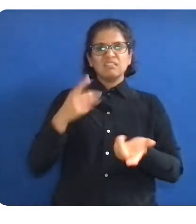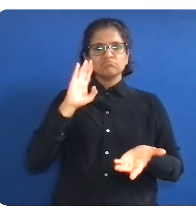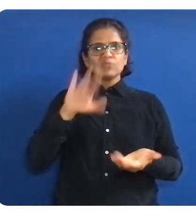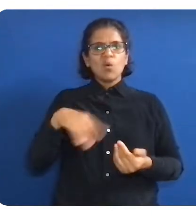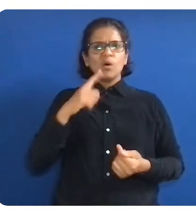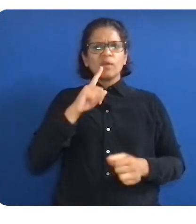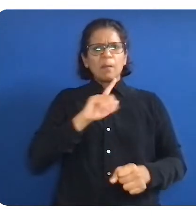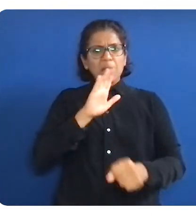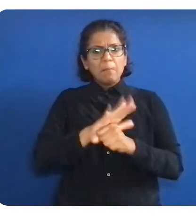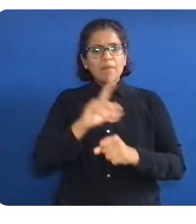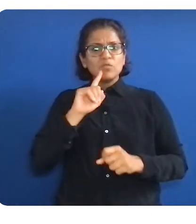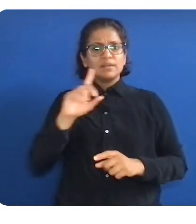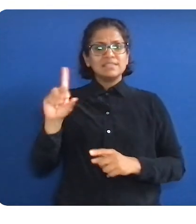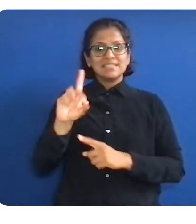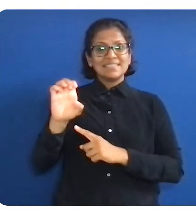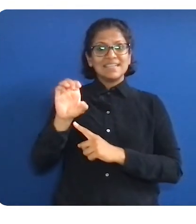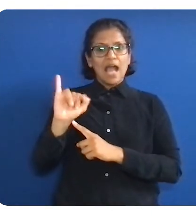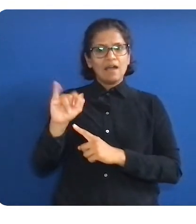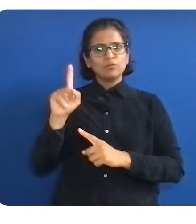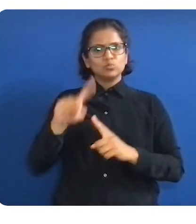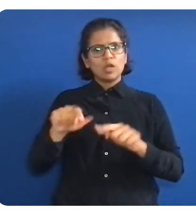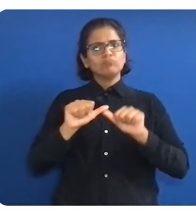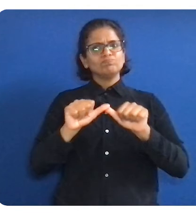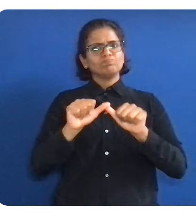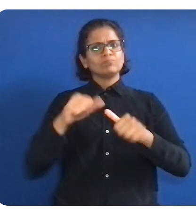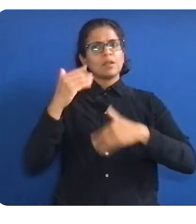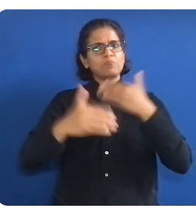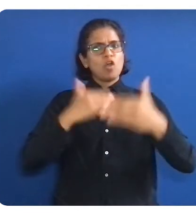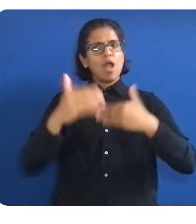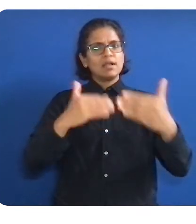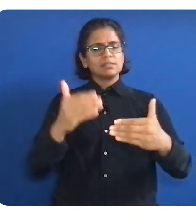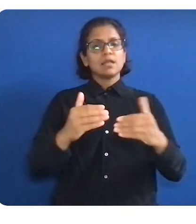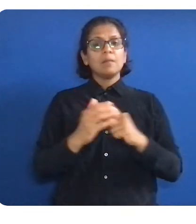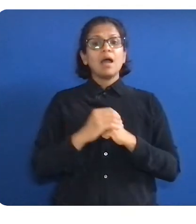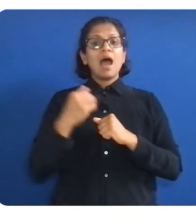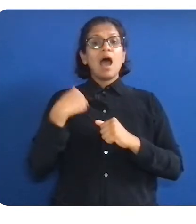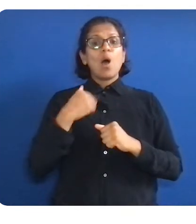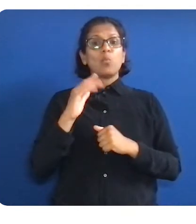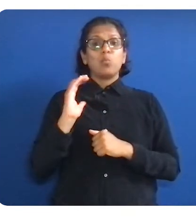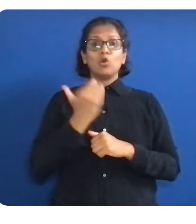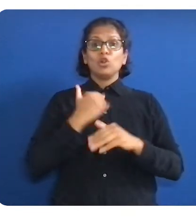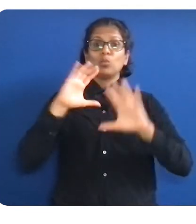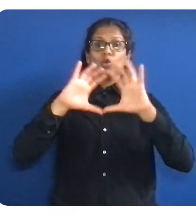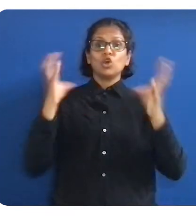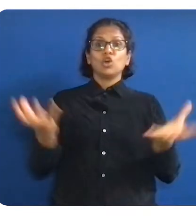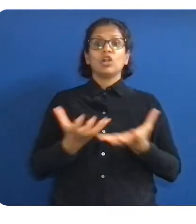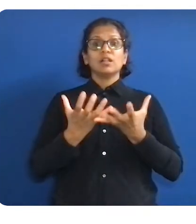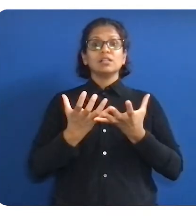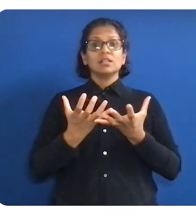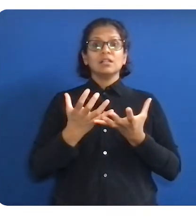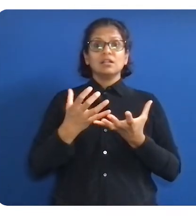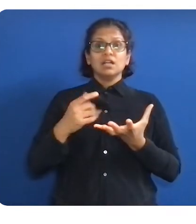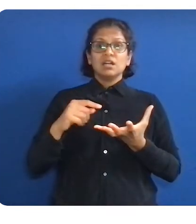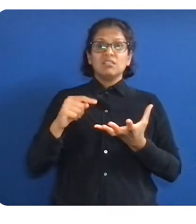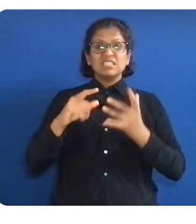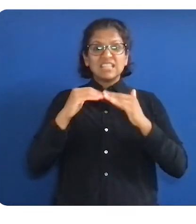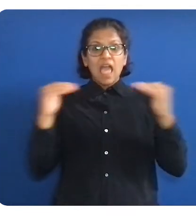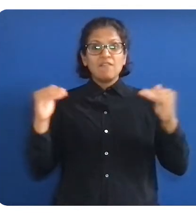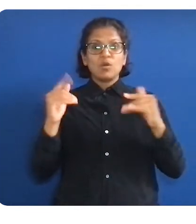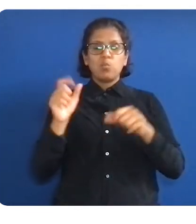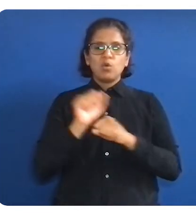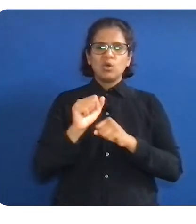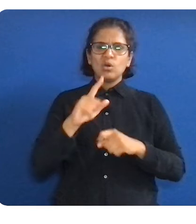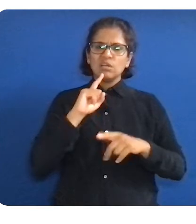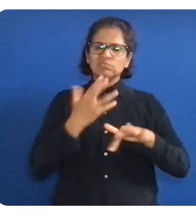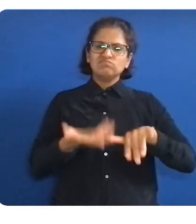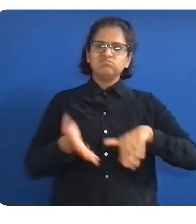answers, we're eager to share what we've learned and also to learn from others. And in the spirit of learning leadership, I hope I'll be